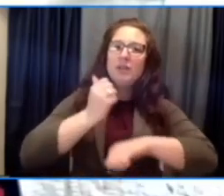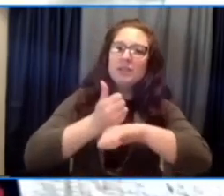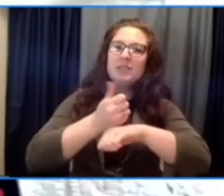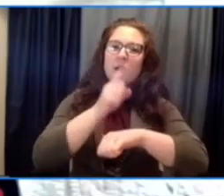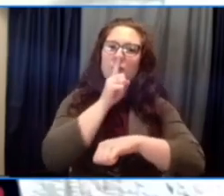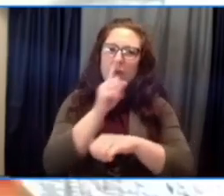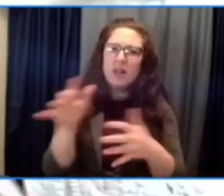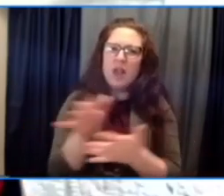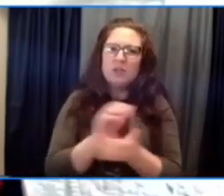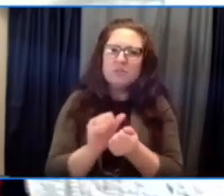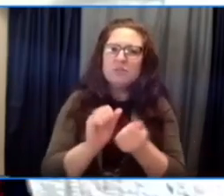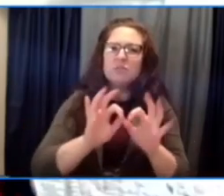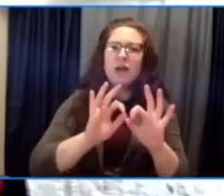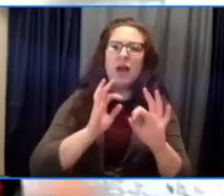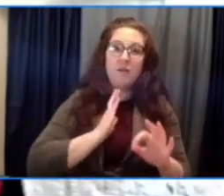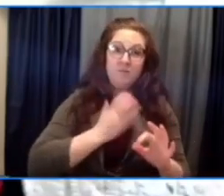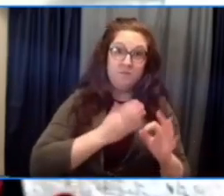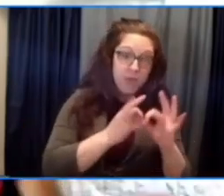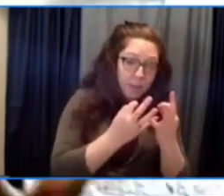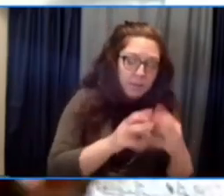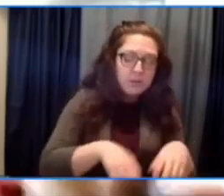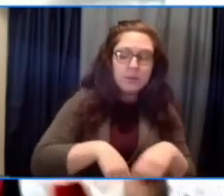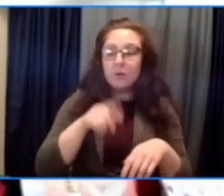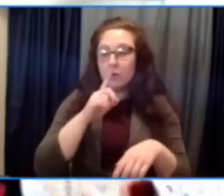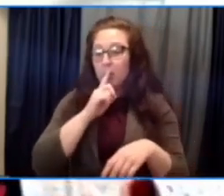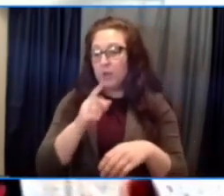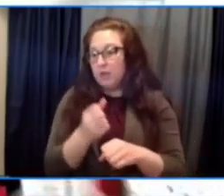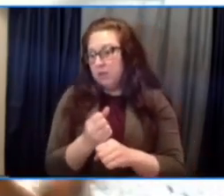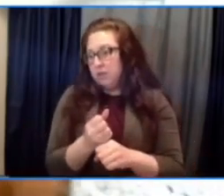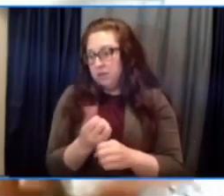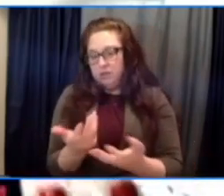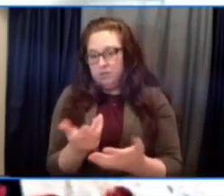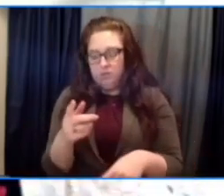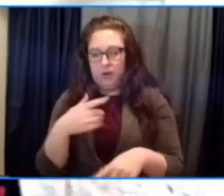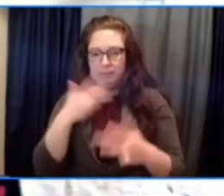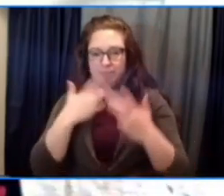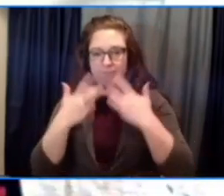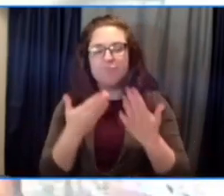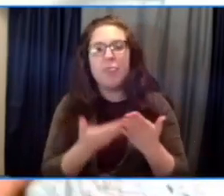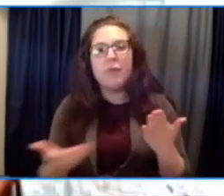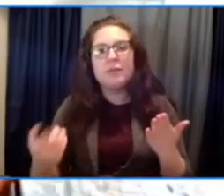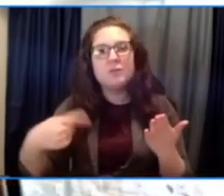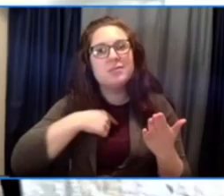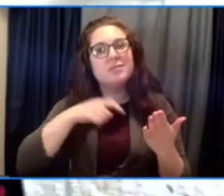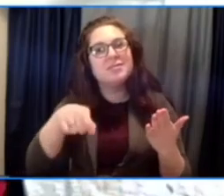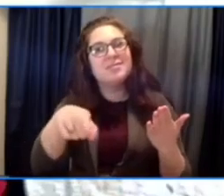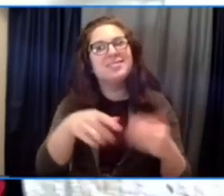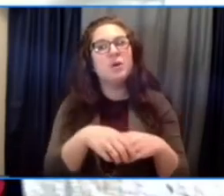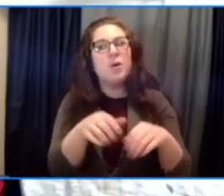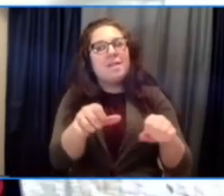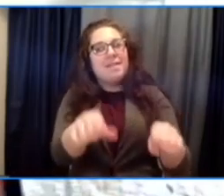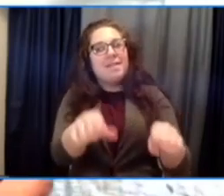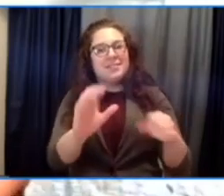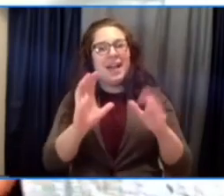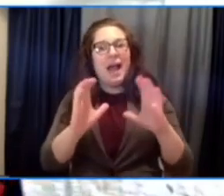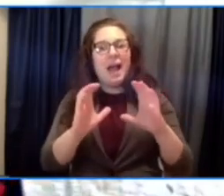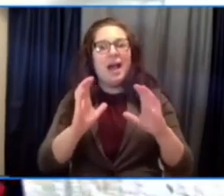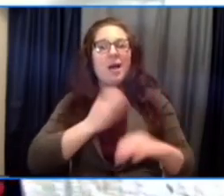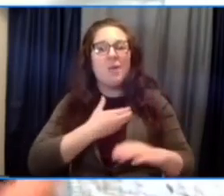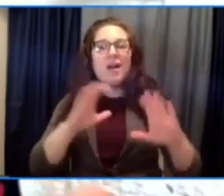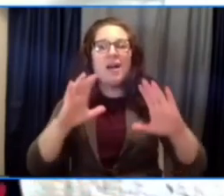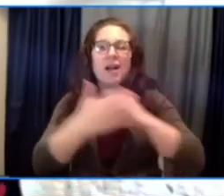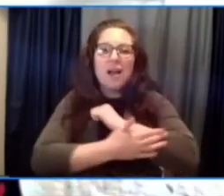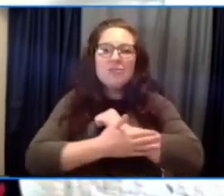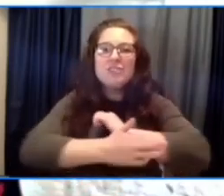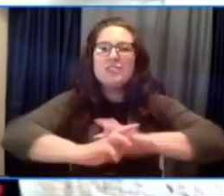inaccessible. So while there is an appreciation for a collective awakening of our country, there's also a question